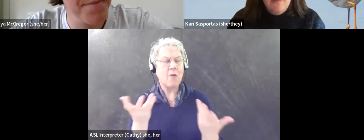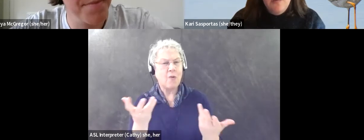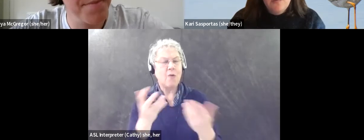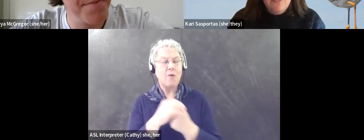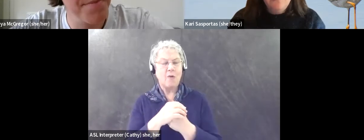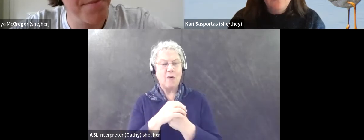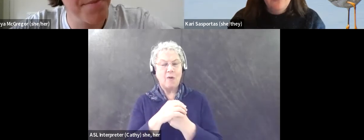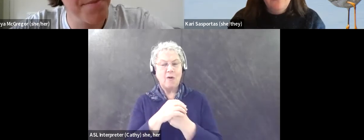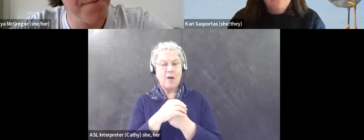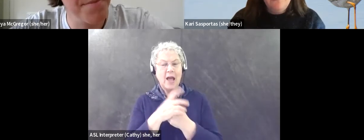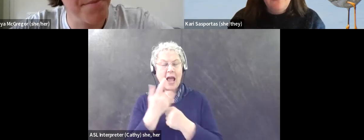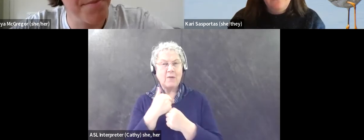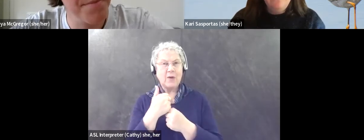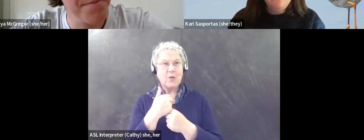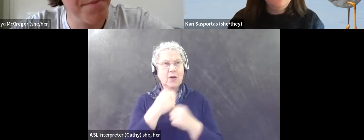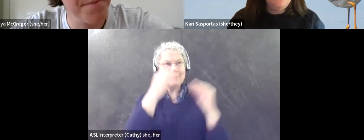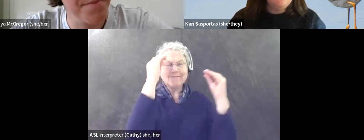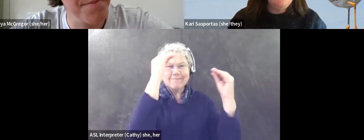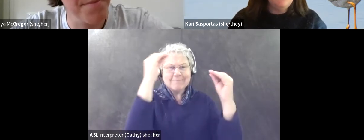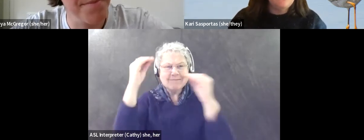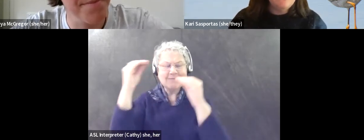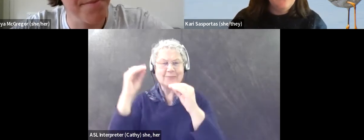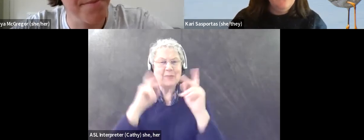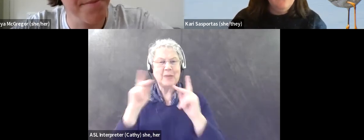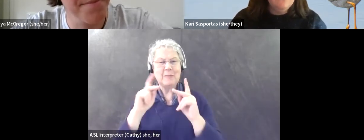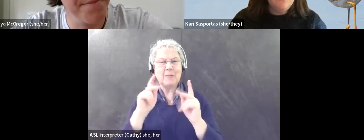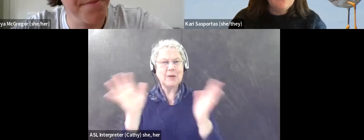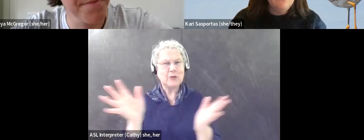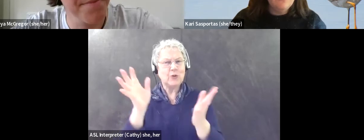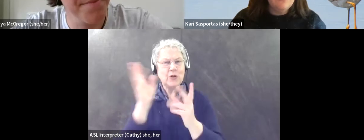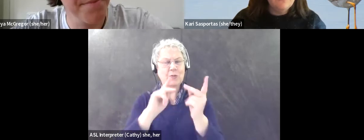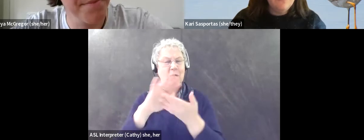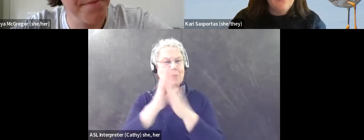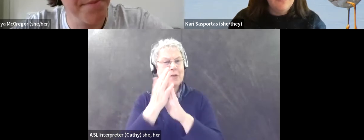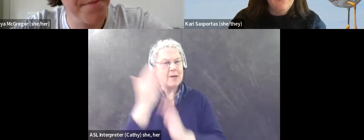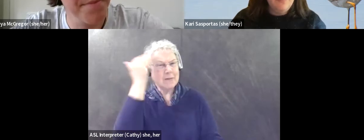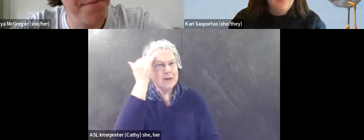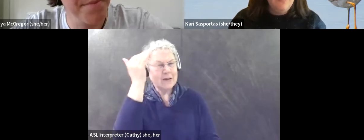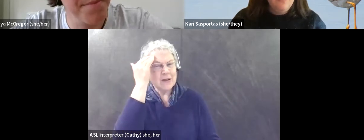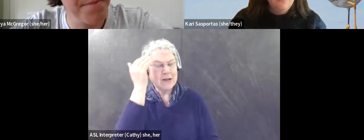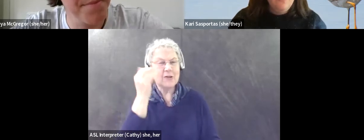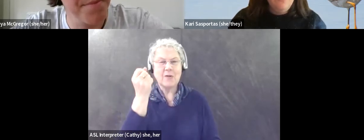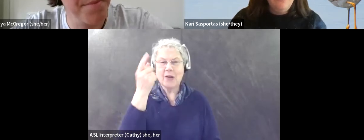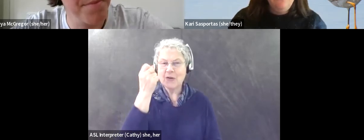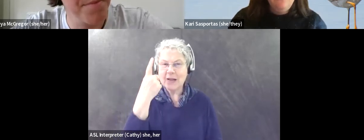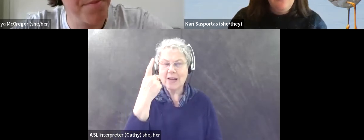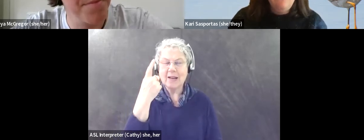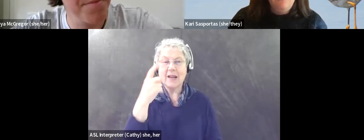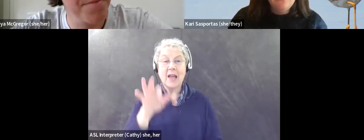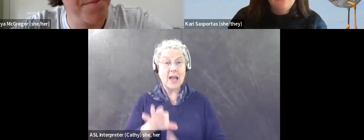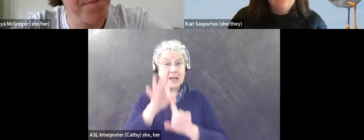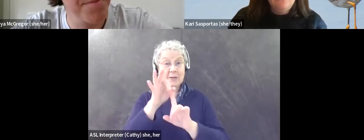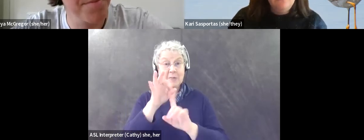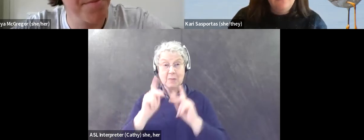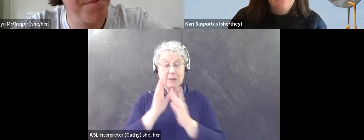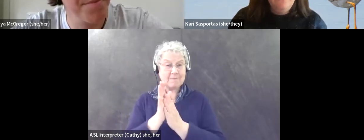and, and that we're raising awareness. I think that's the best thing that birders can do, especially birders, um, who may have a